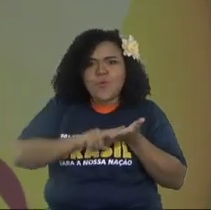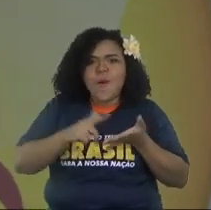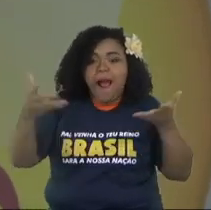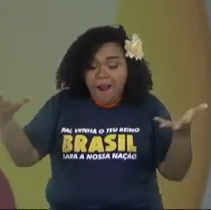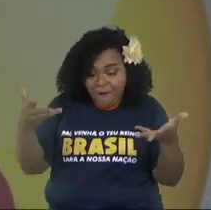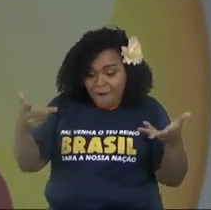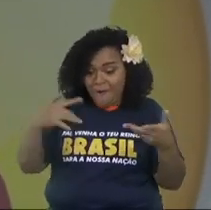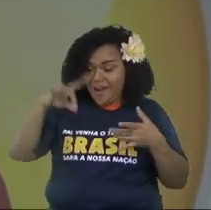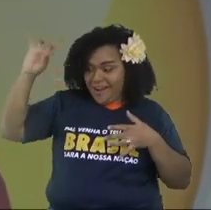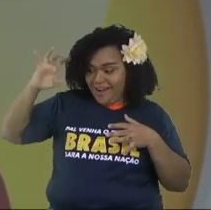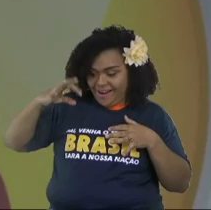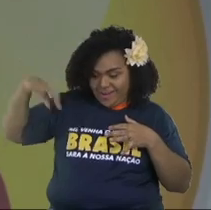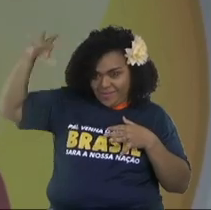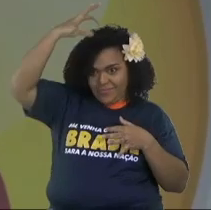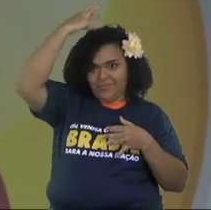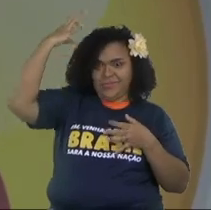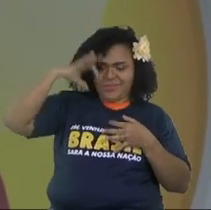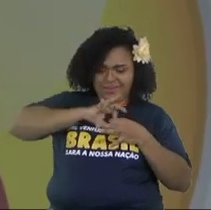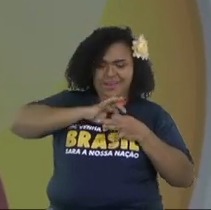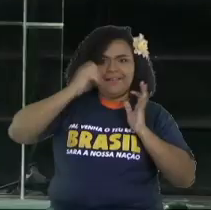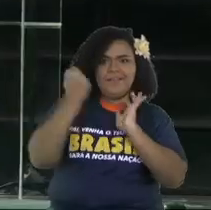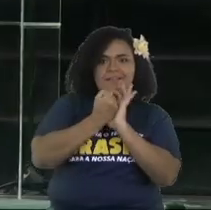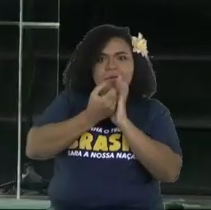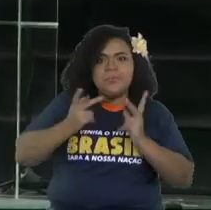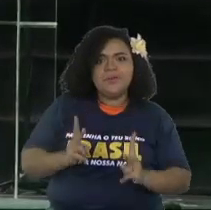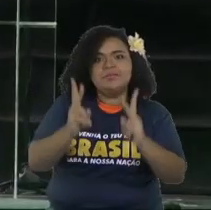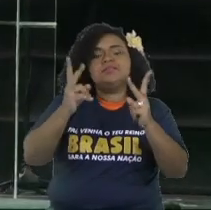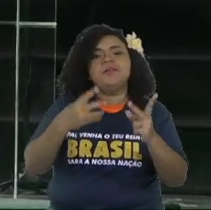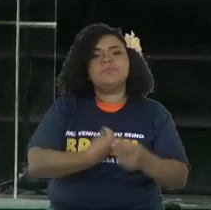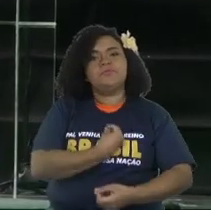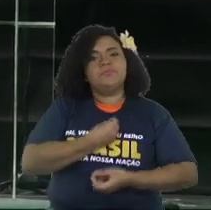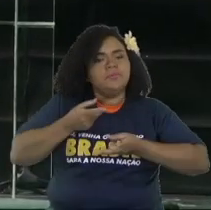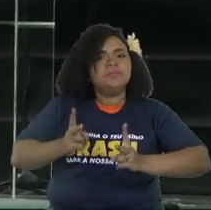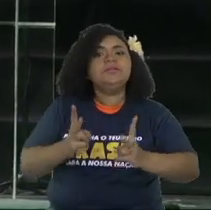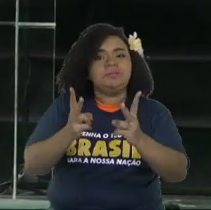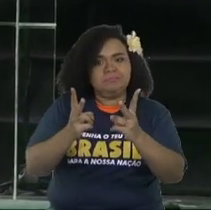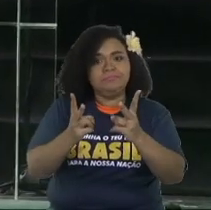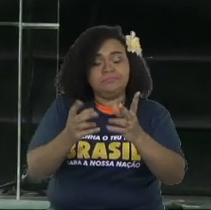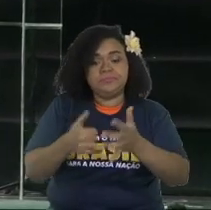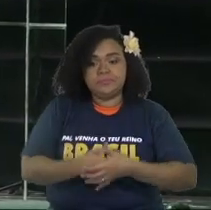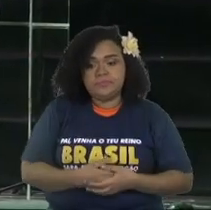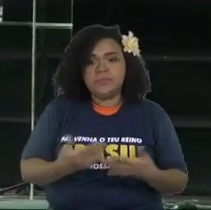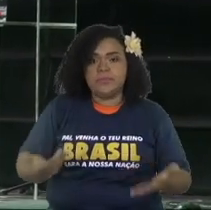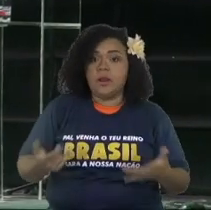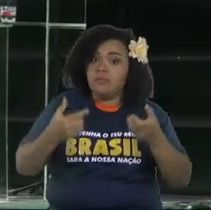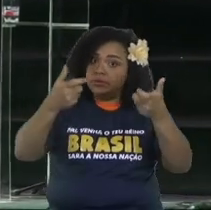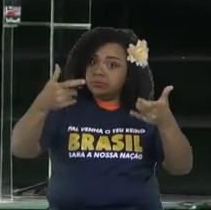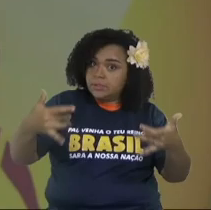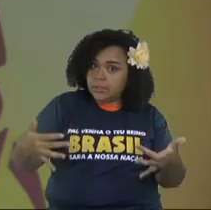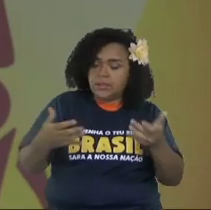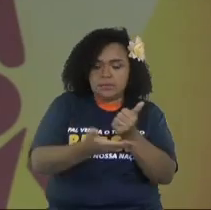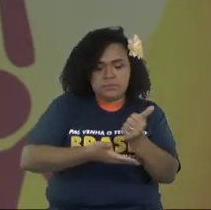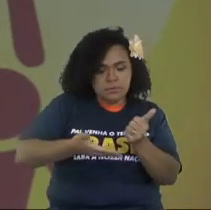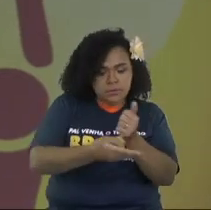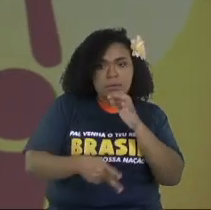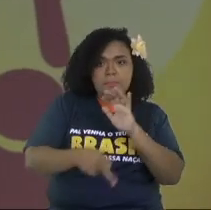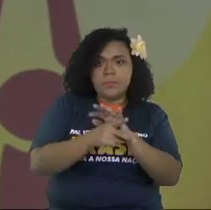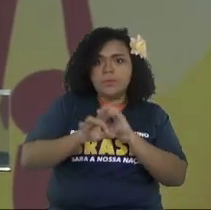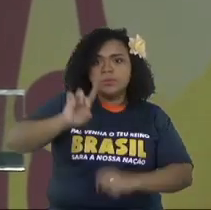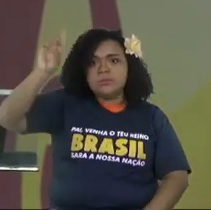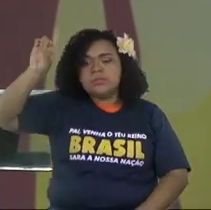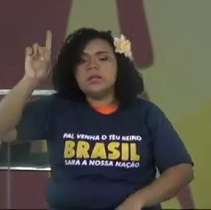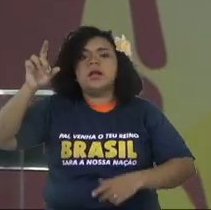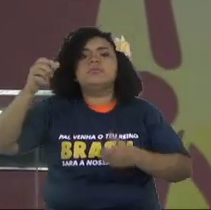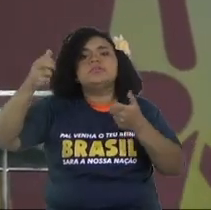And He makes you son and He gives you eternal life. And first, and inside of the